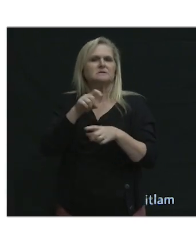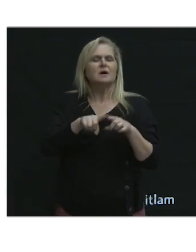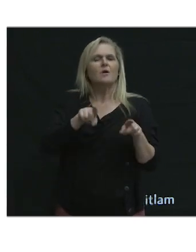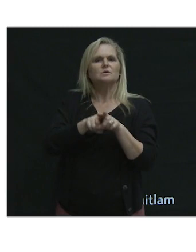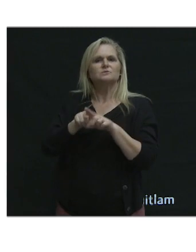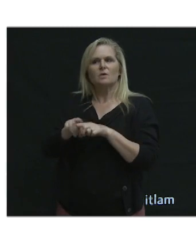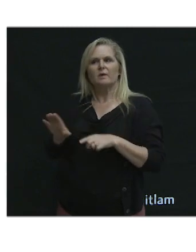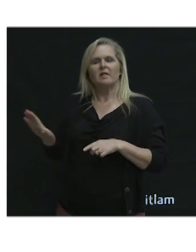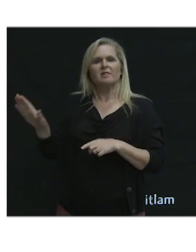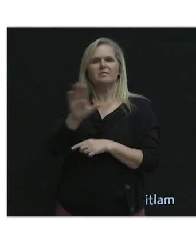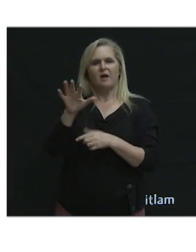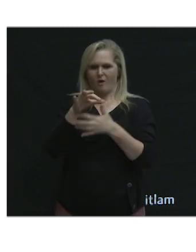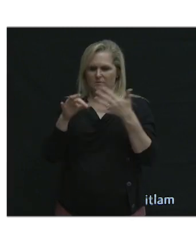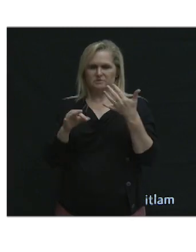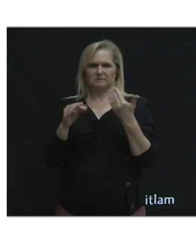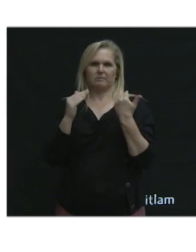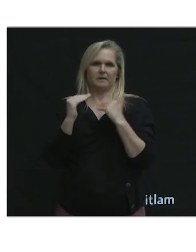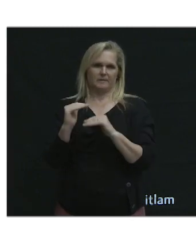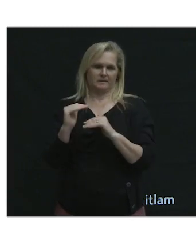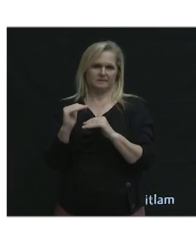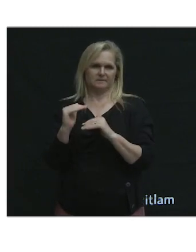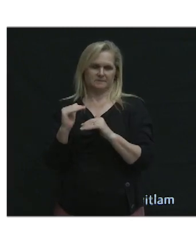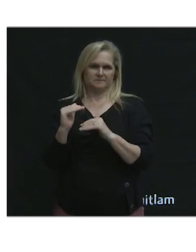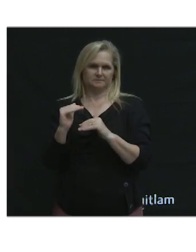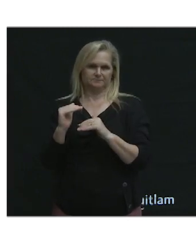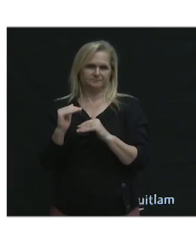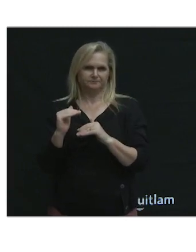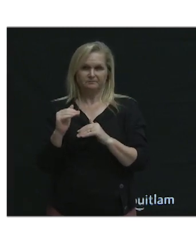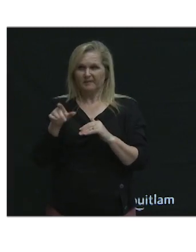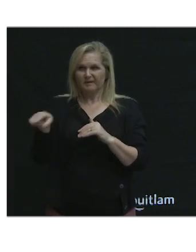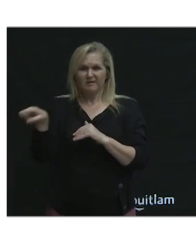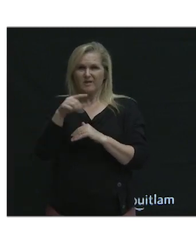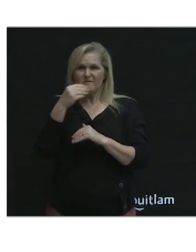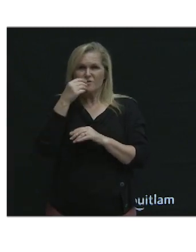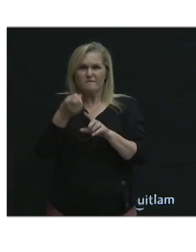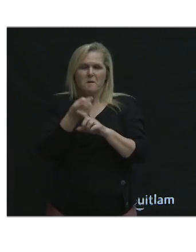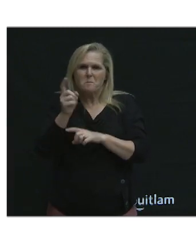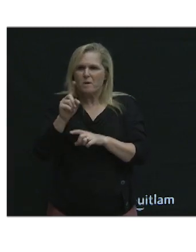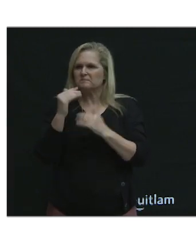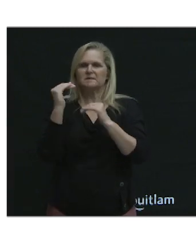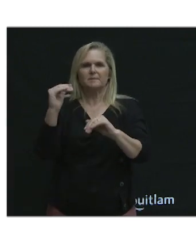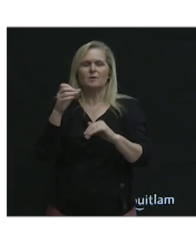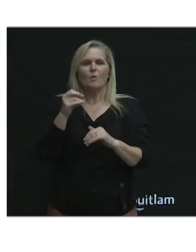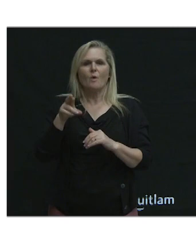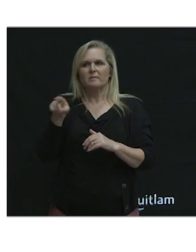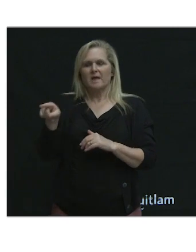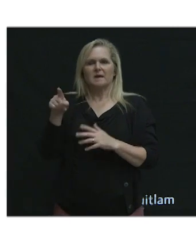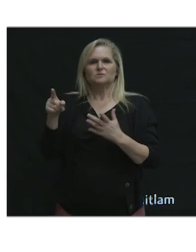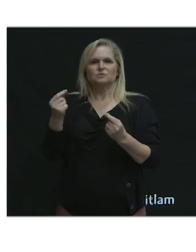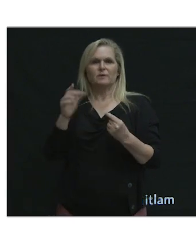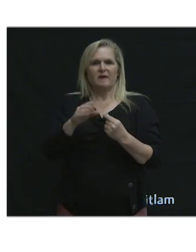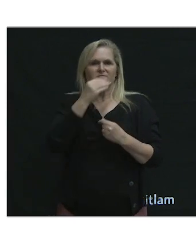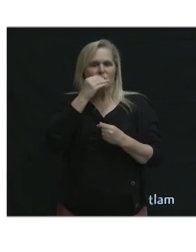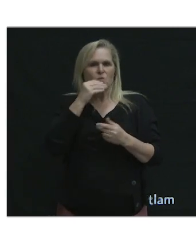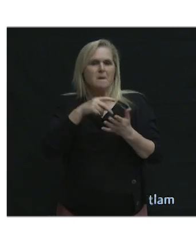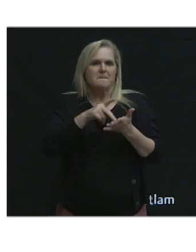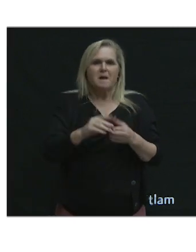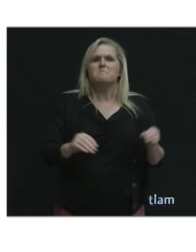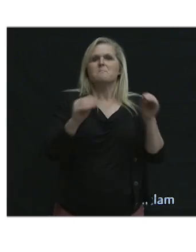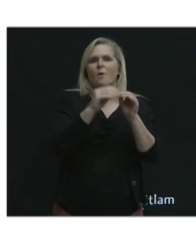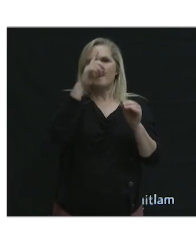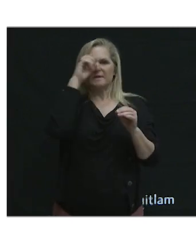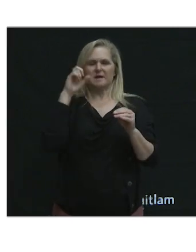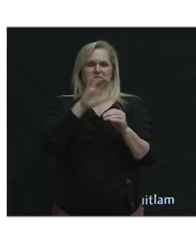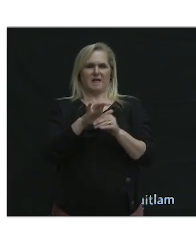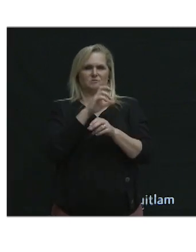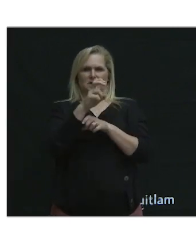options that the person has in terms of where they can get the food. Or they can end up paying more for the food and or